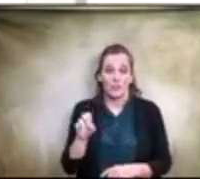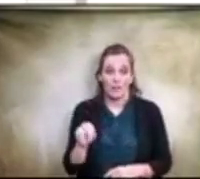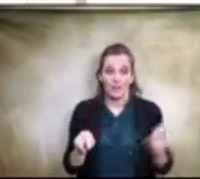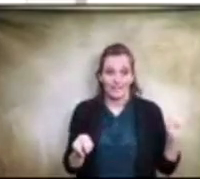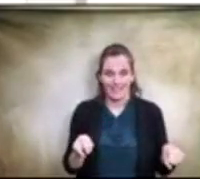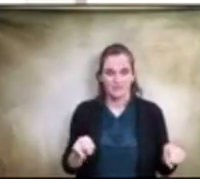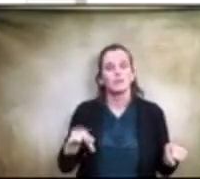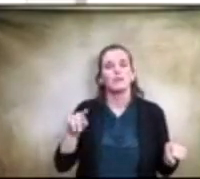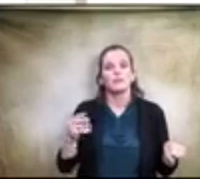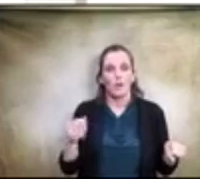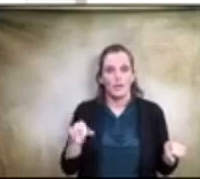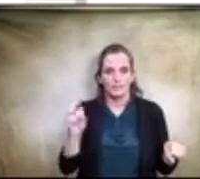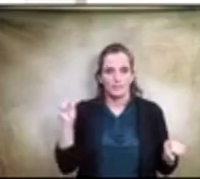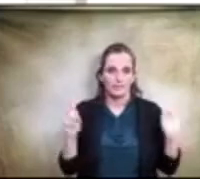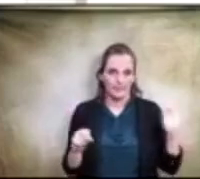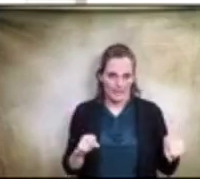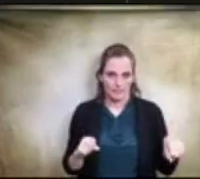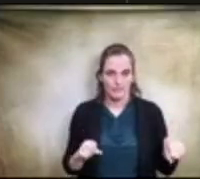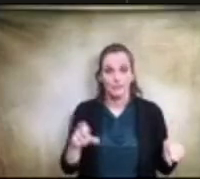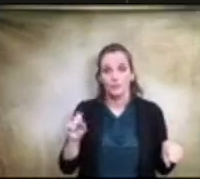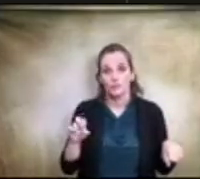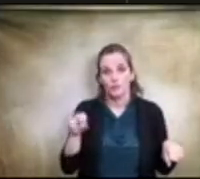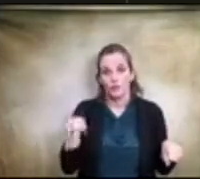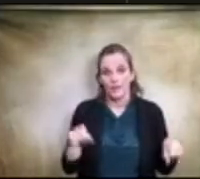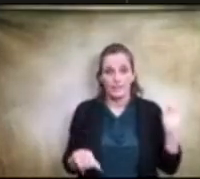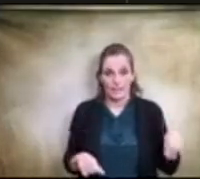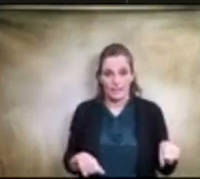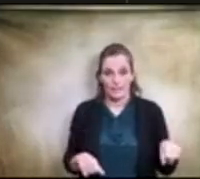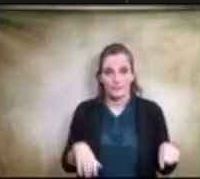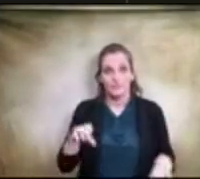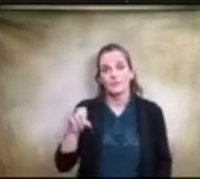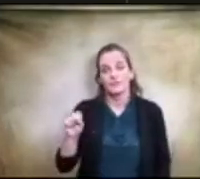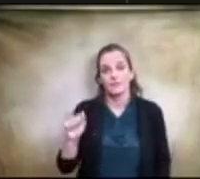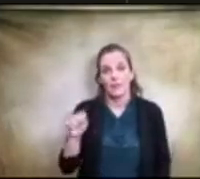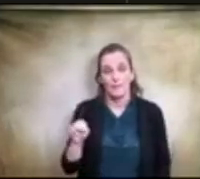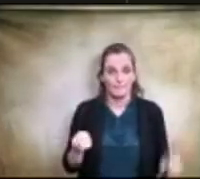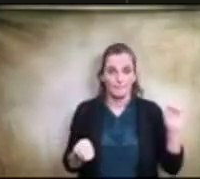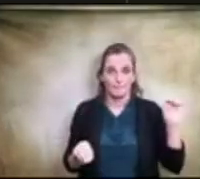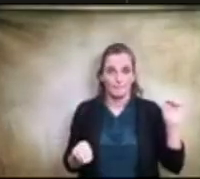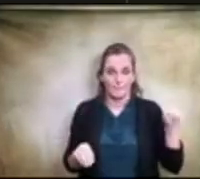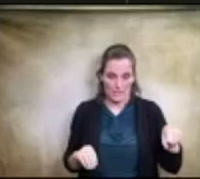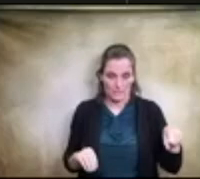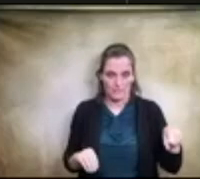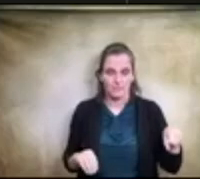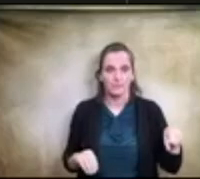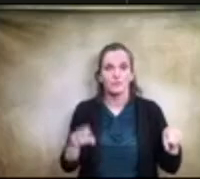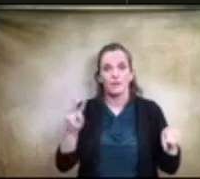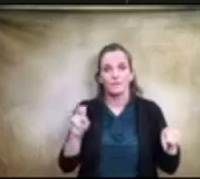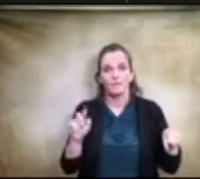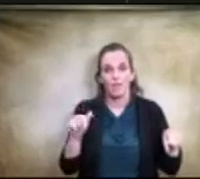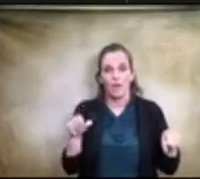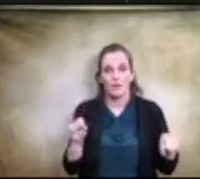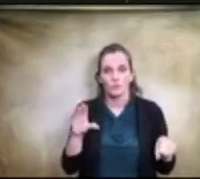yes miss serna yes mr samaripa yes mr velasco